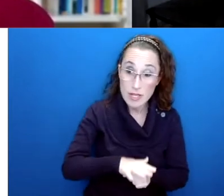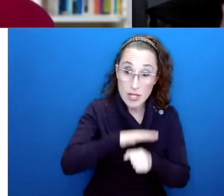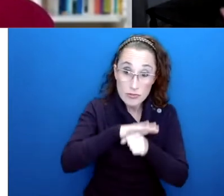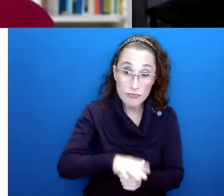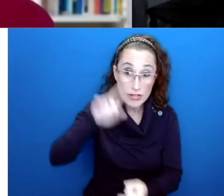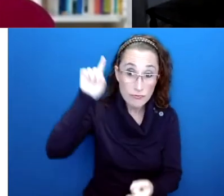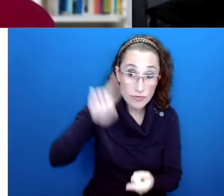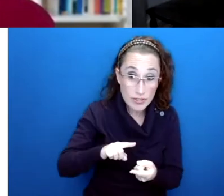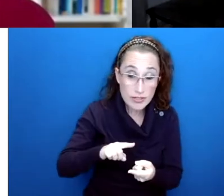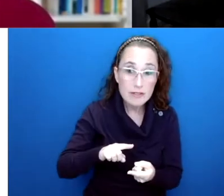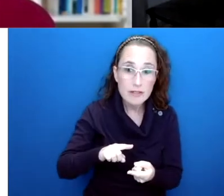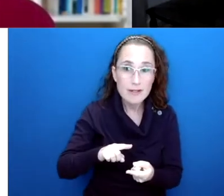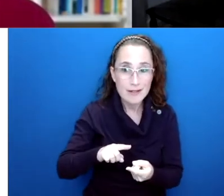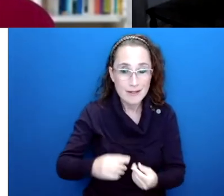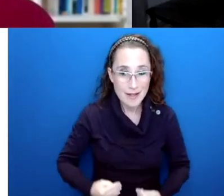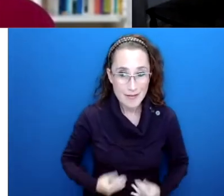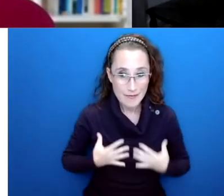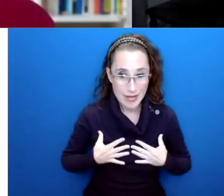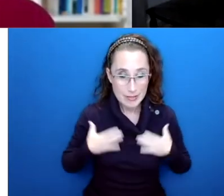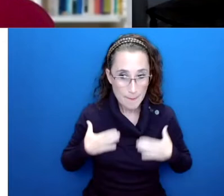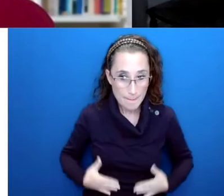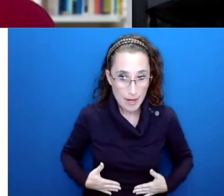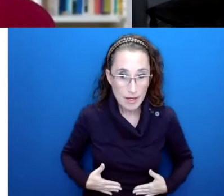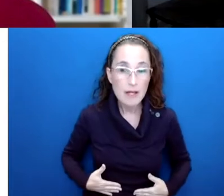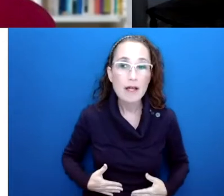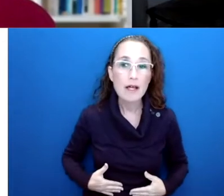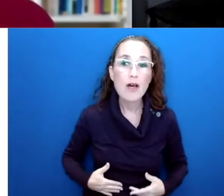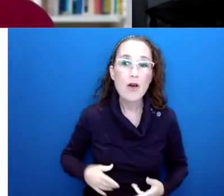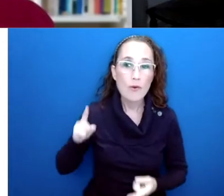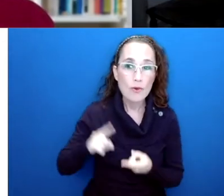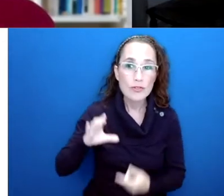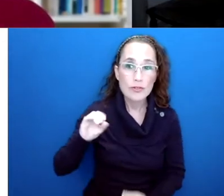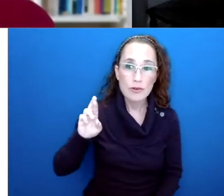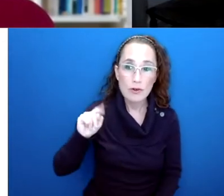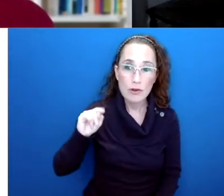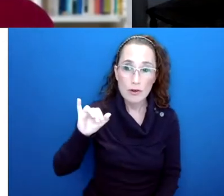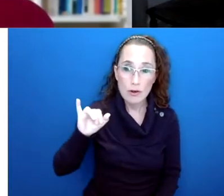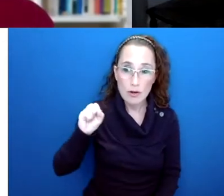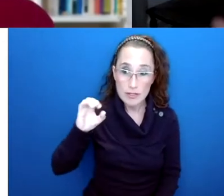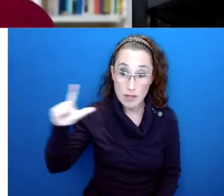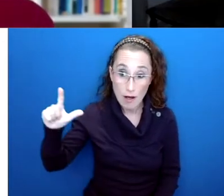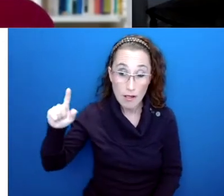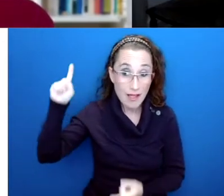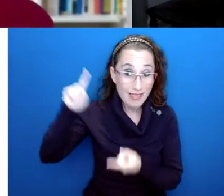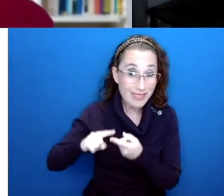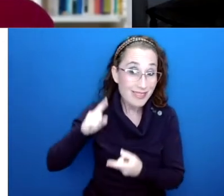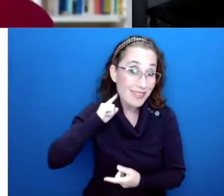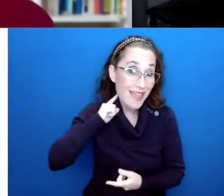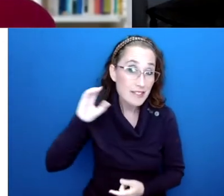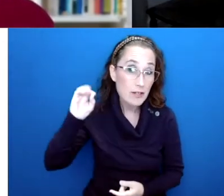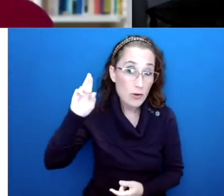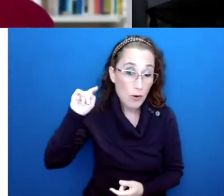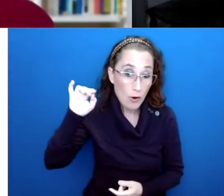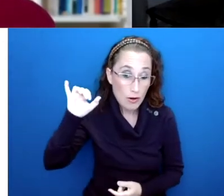levels actually has a physiological effect on our bodies and reduces cortisol. And when your cortisol levels are lowered, it's actually wonderful for your health.